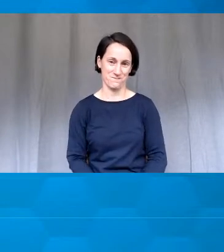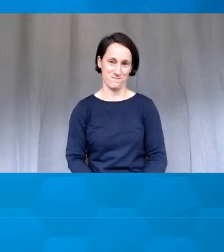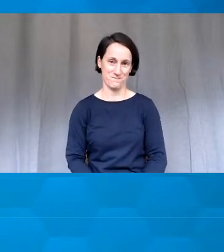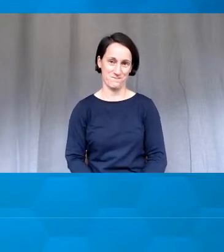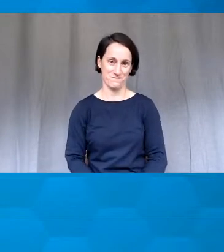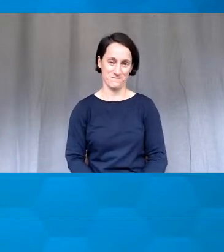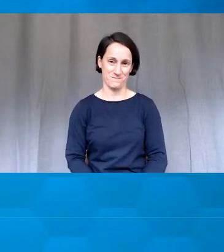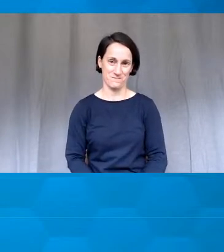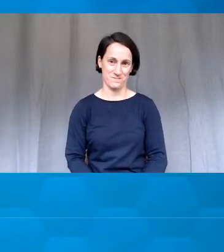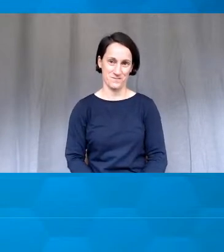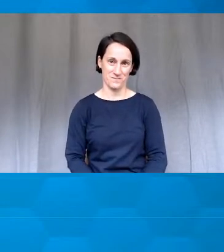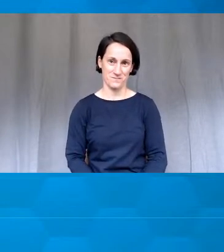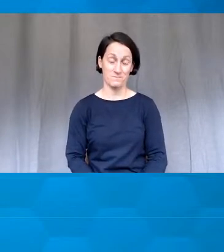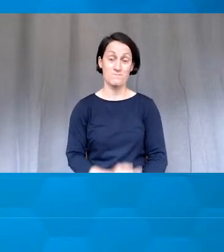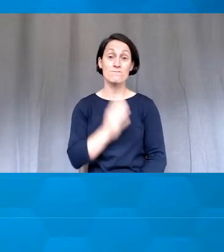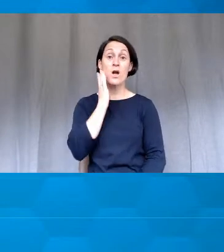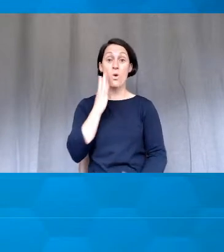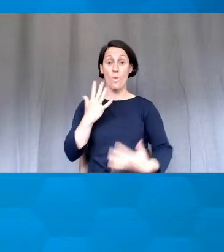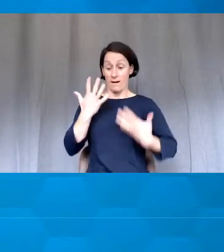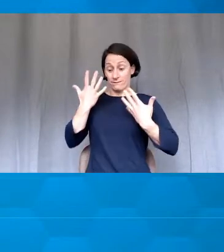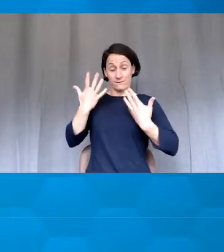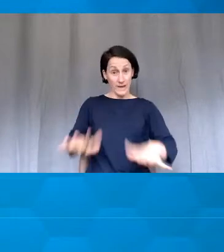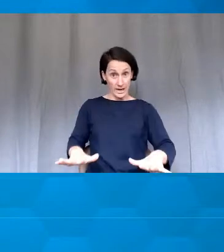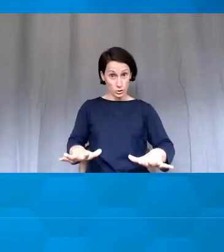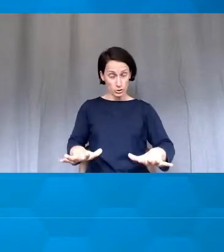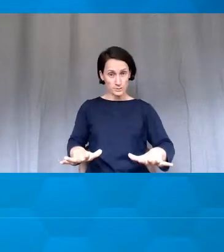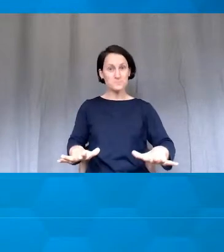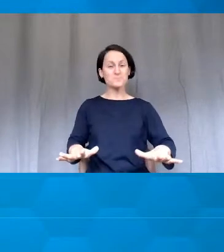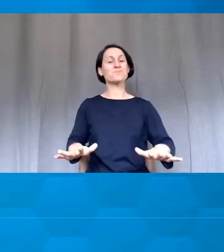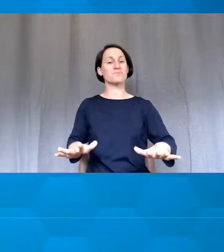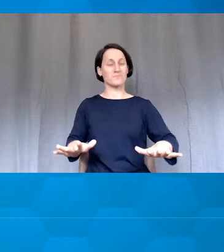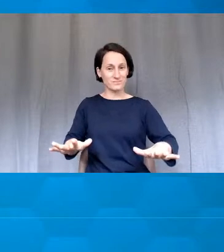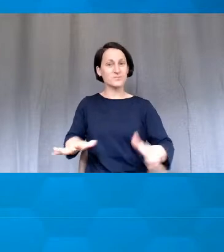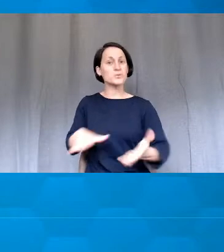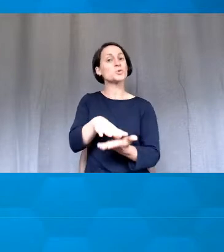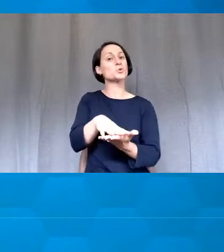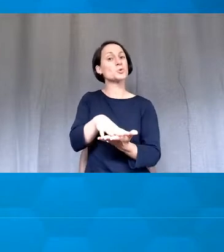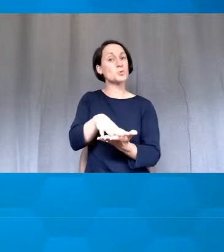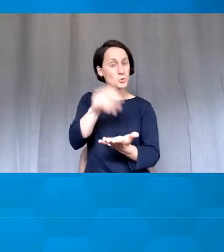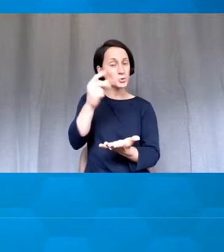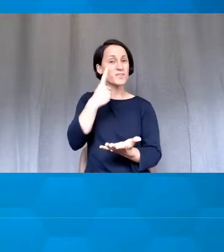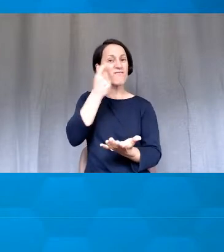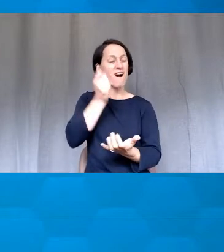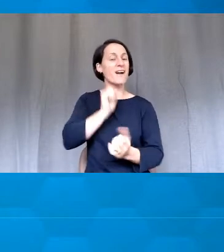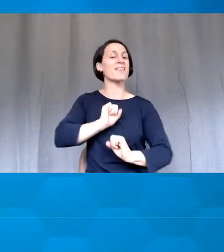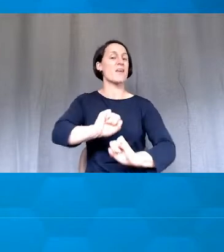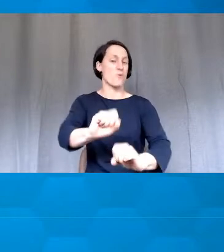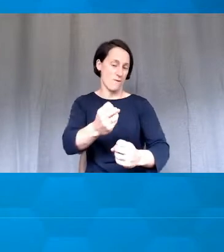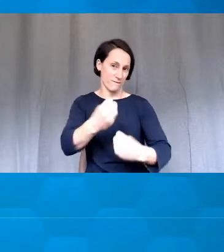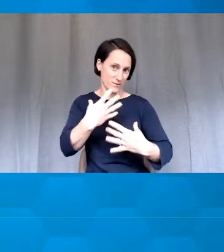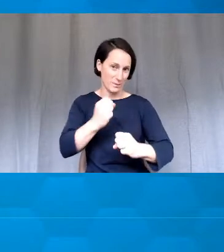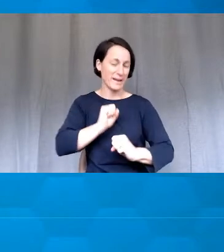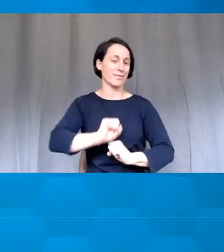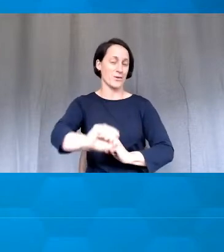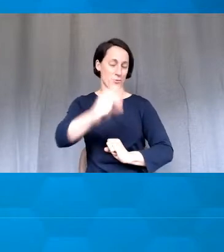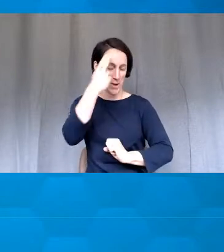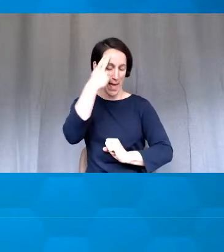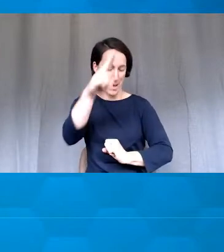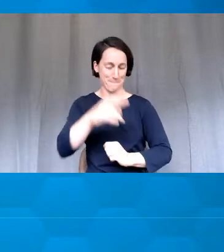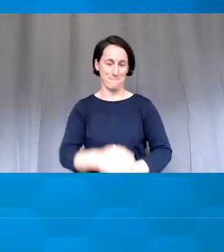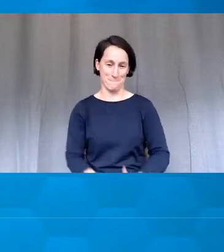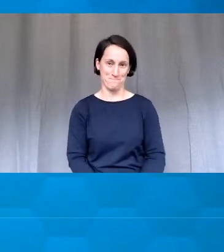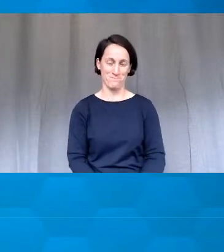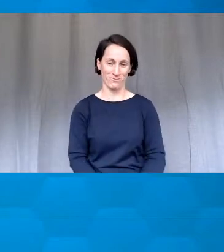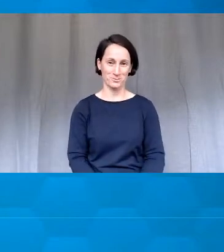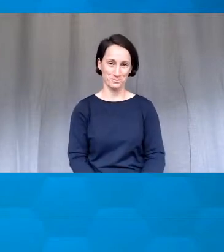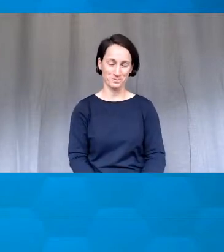I then, when they're all distributed, ask students to please collect the feedback and the name tag, the feedback provided to